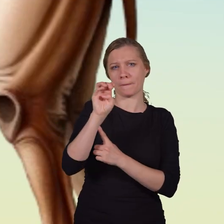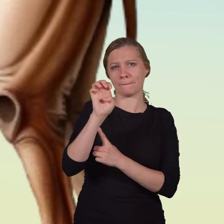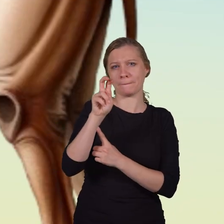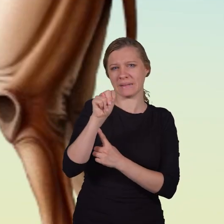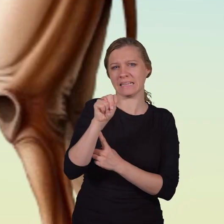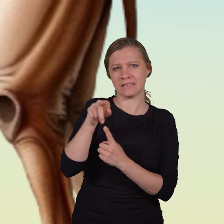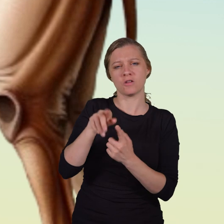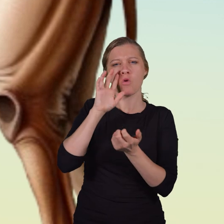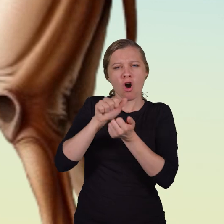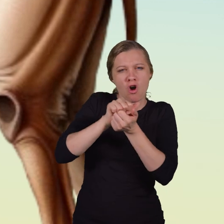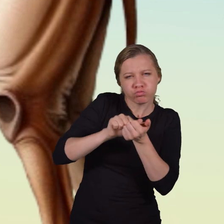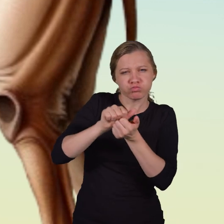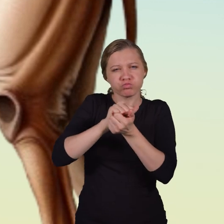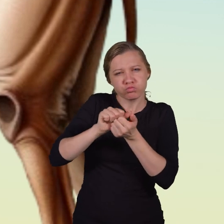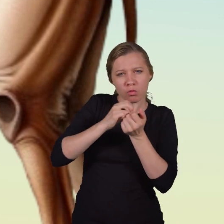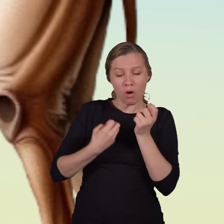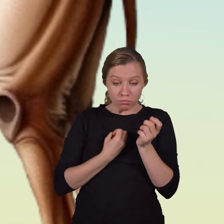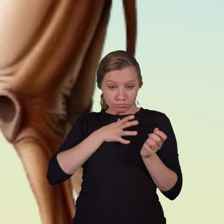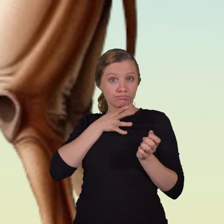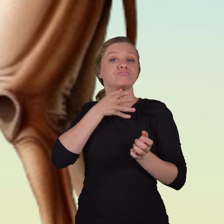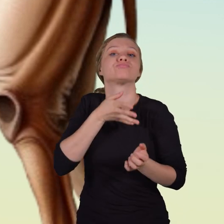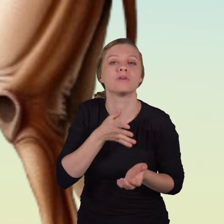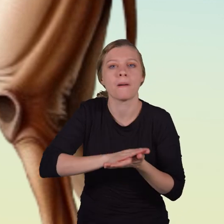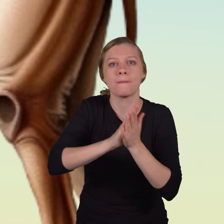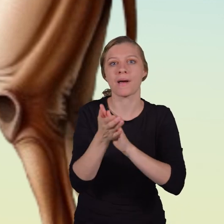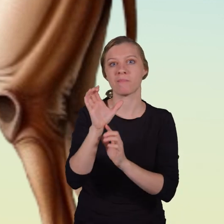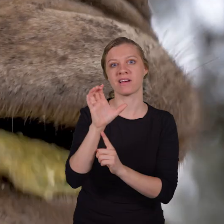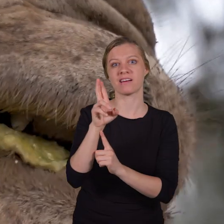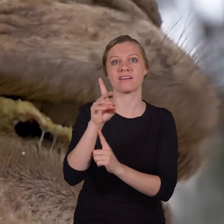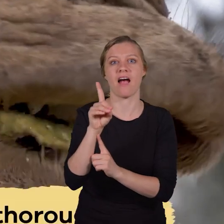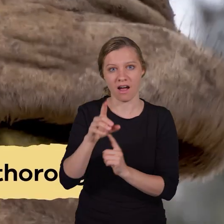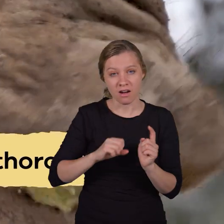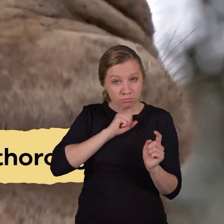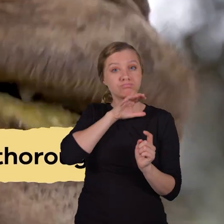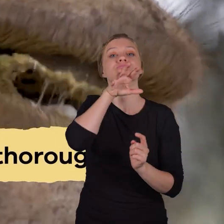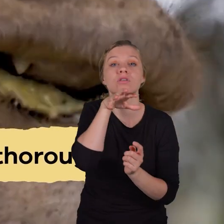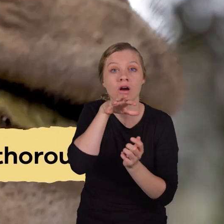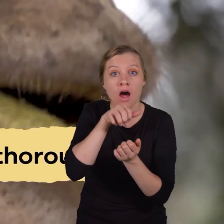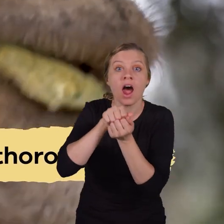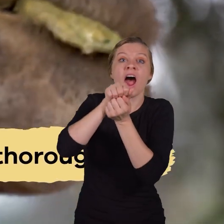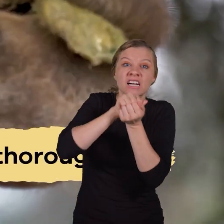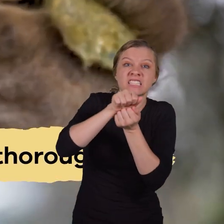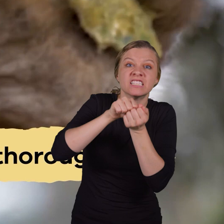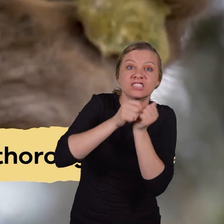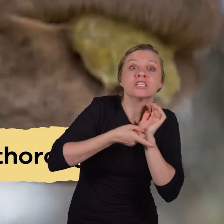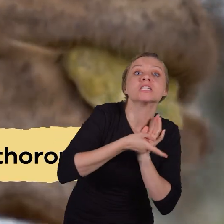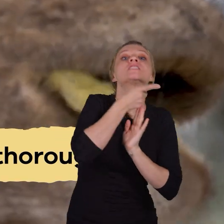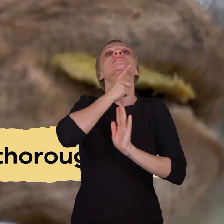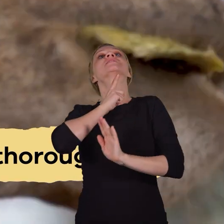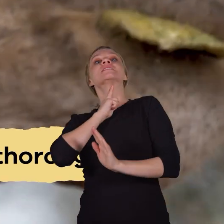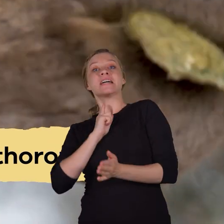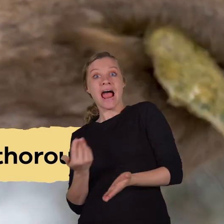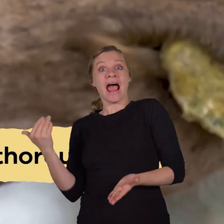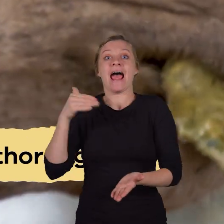where it is partially digested and then regurgitated as cud. The camel chews the cud thoroughly before swallowing it